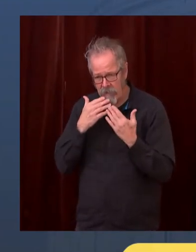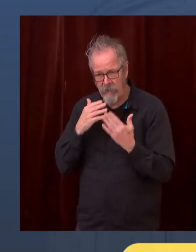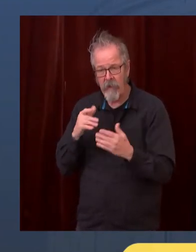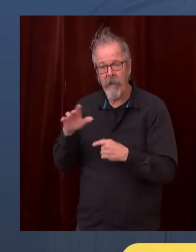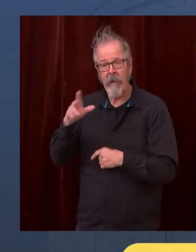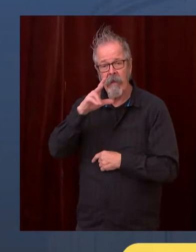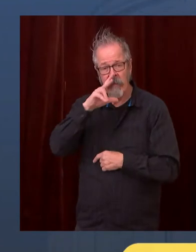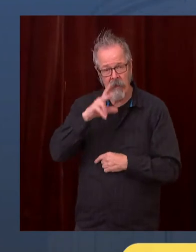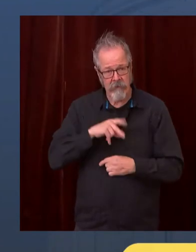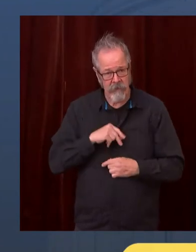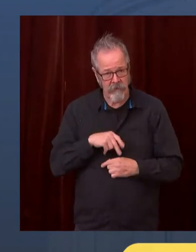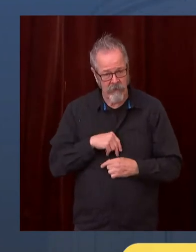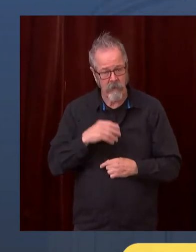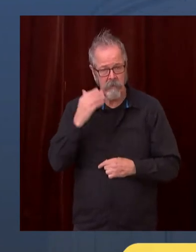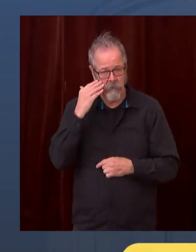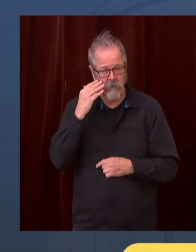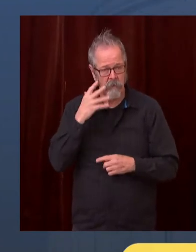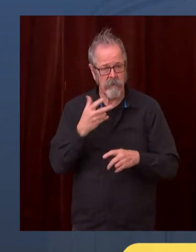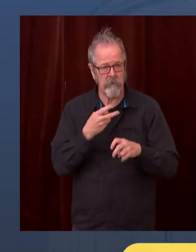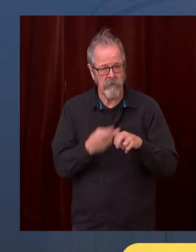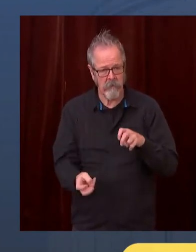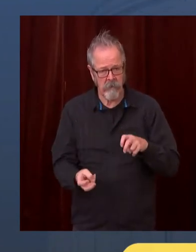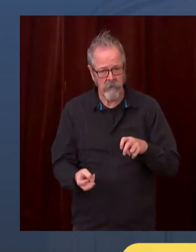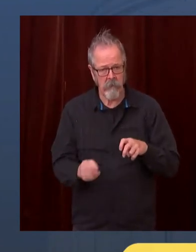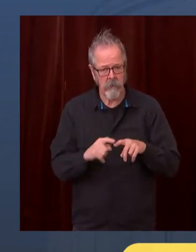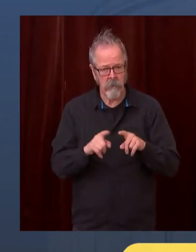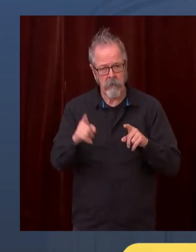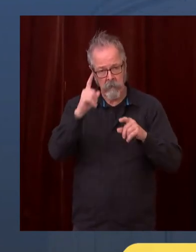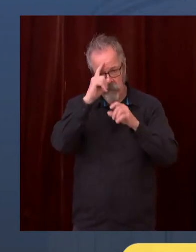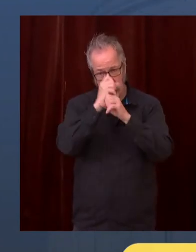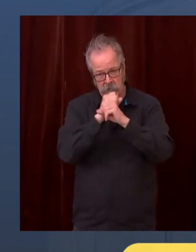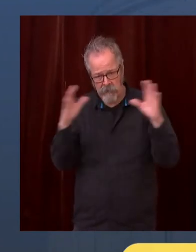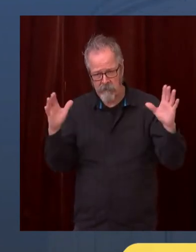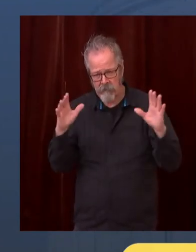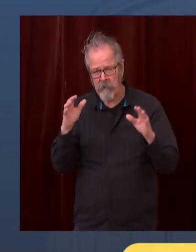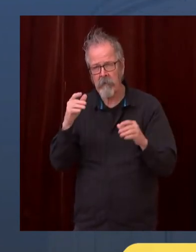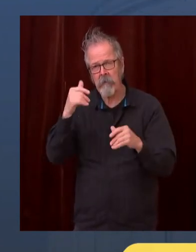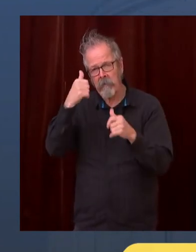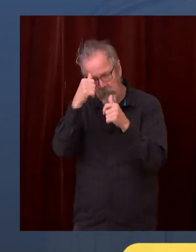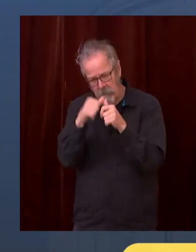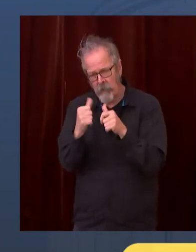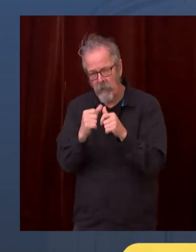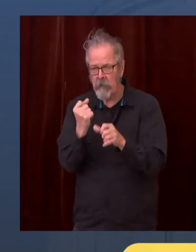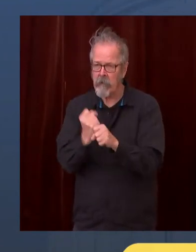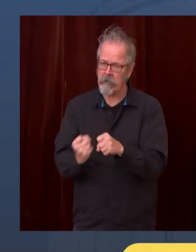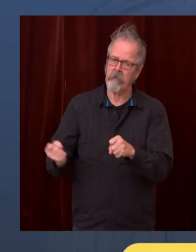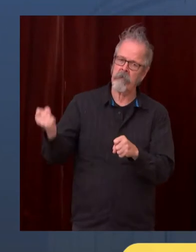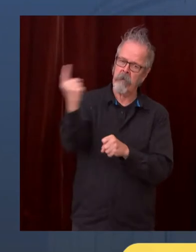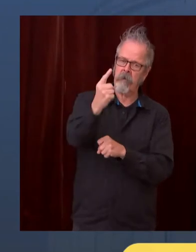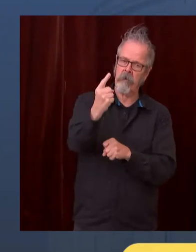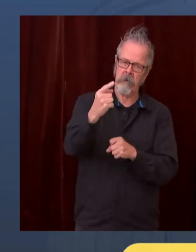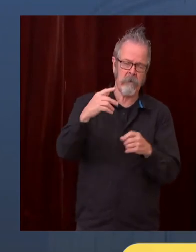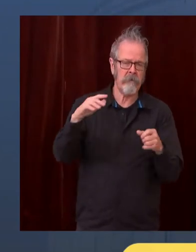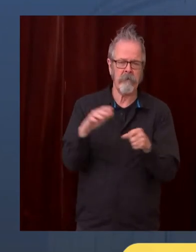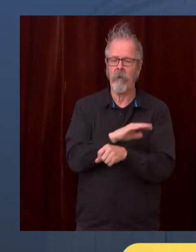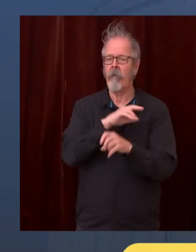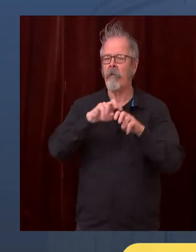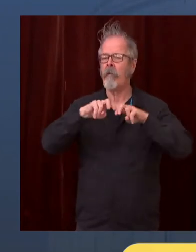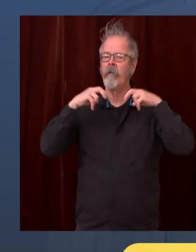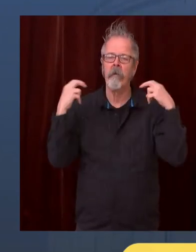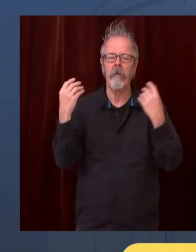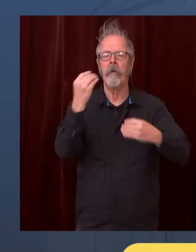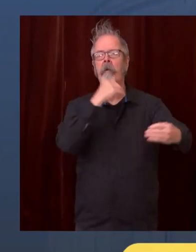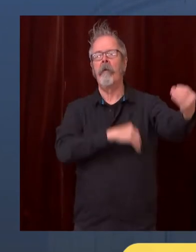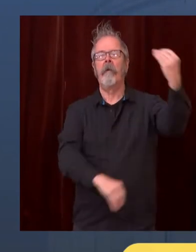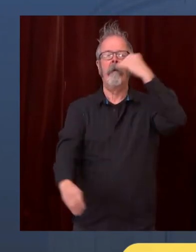outside of their household next Thanksgiving and pledge themselves to show the love for their families to want them to be there